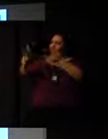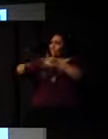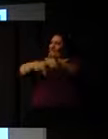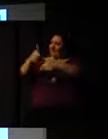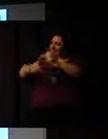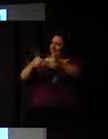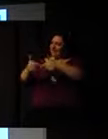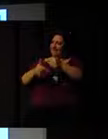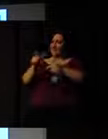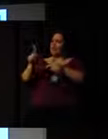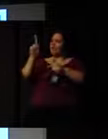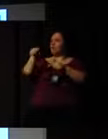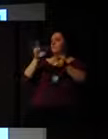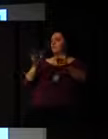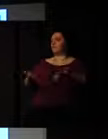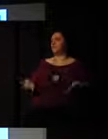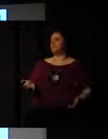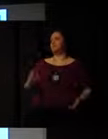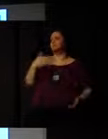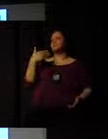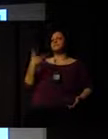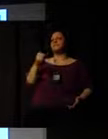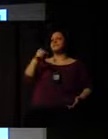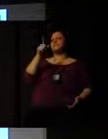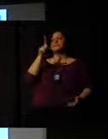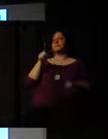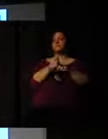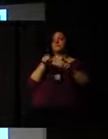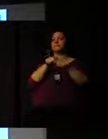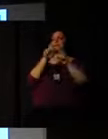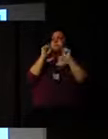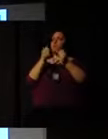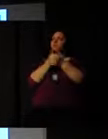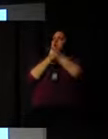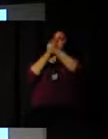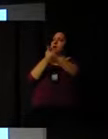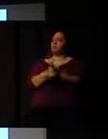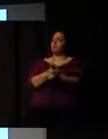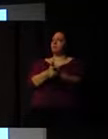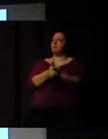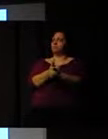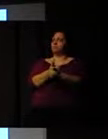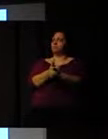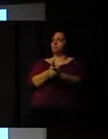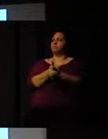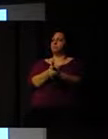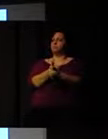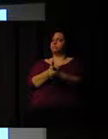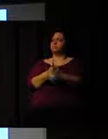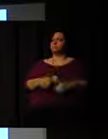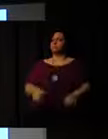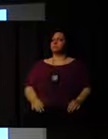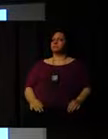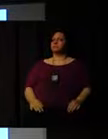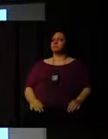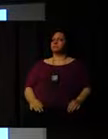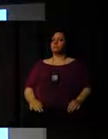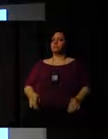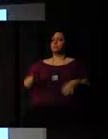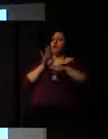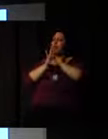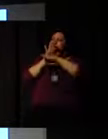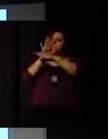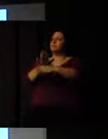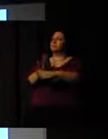And then also, you can accompany that by a stipend, a monthly stipend. And then lastly,